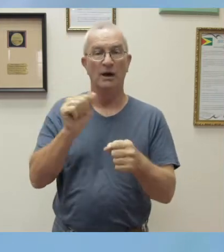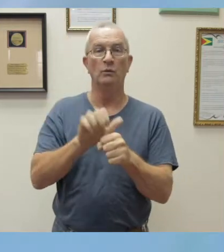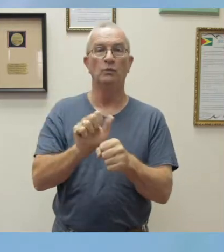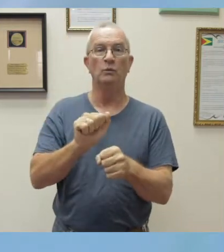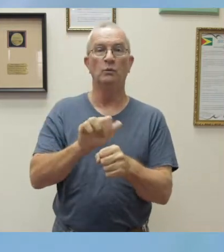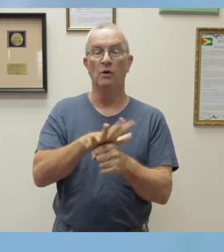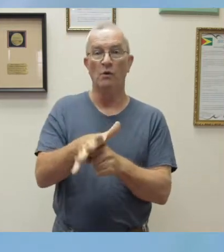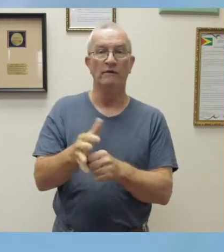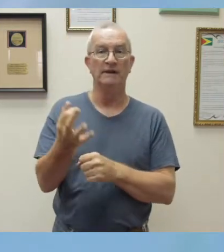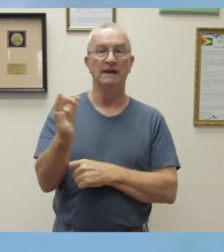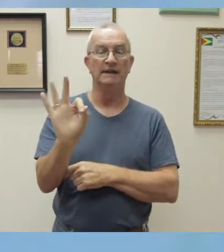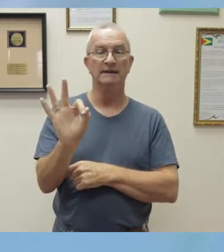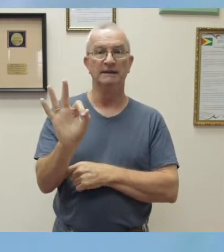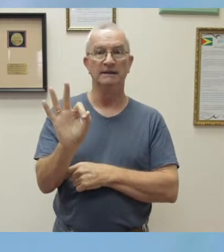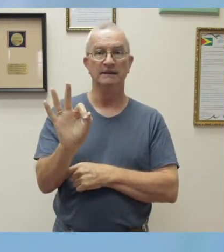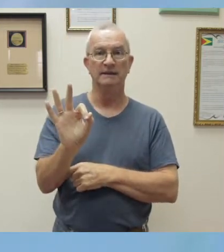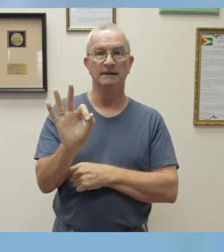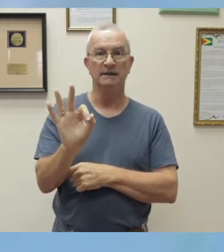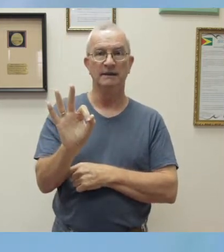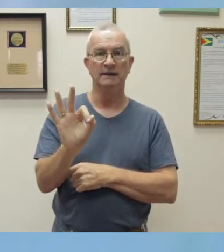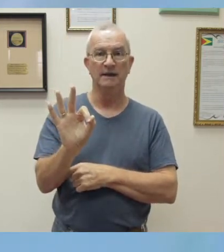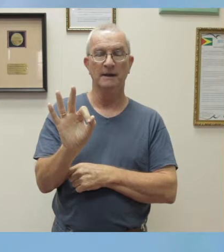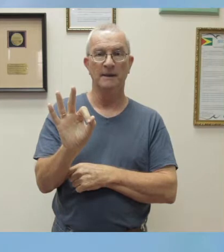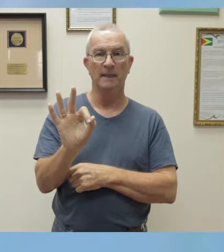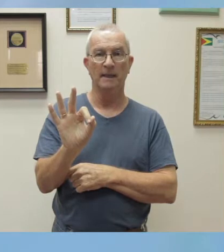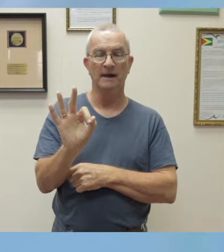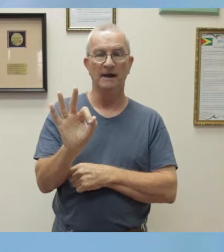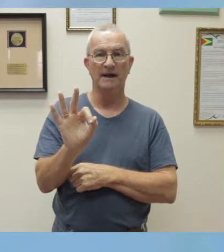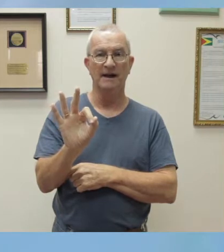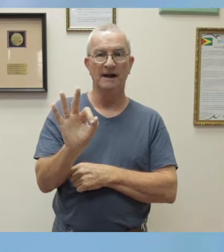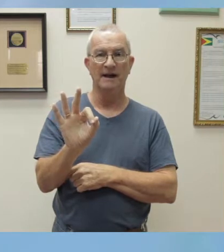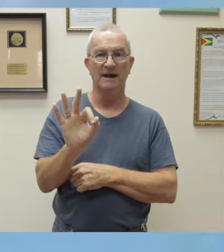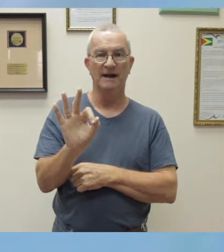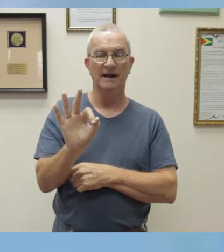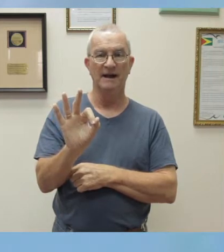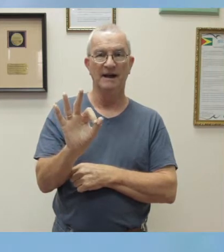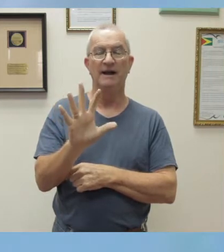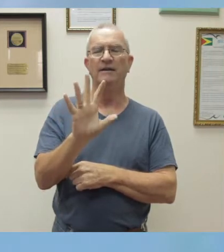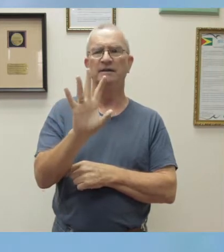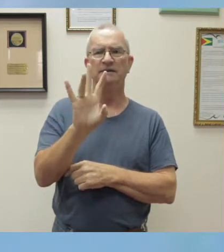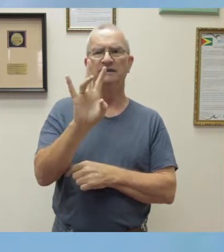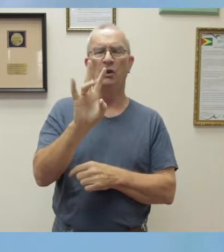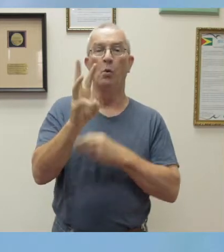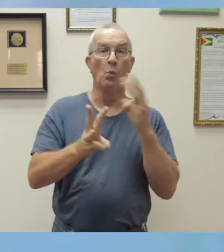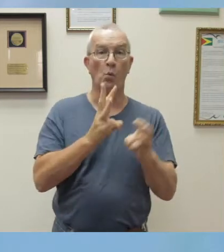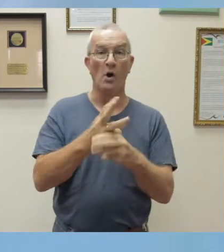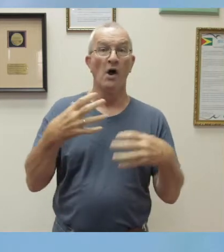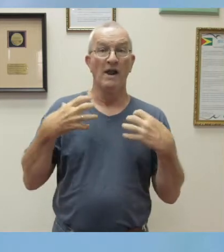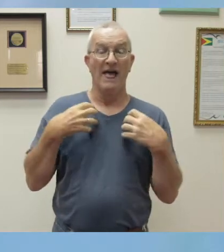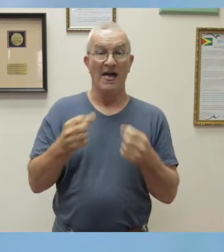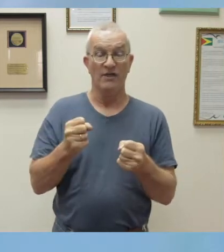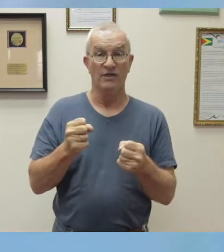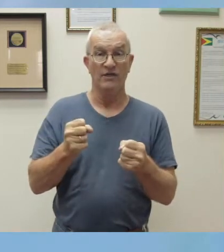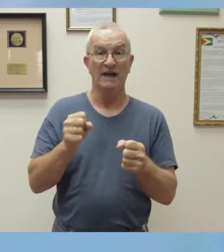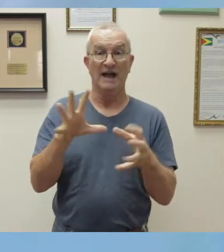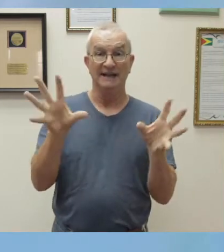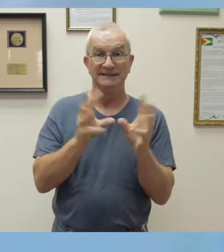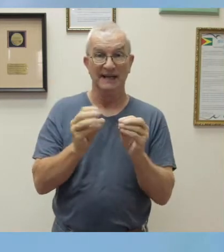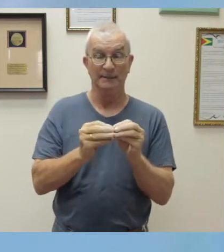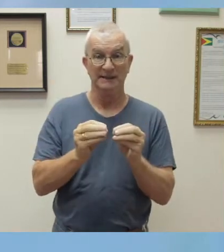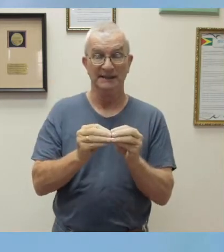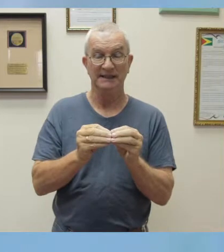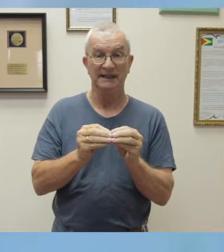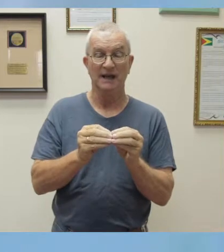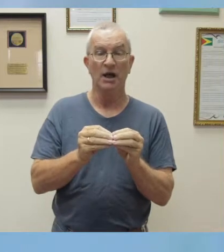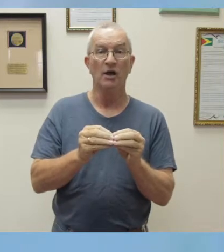At the 72nd session of the World Health Assembly, the year 2020 was